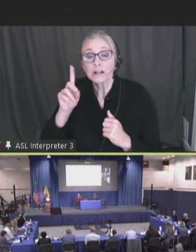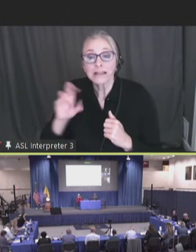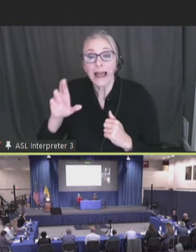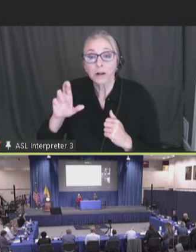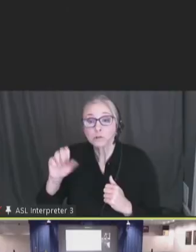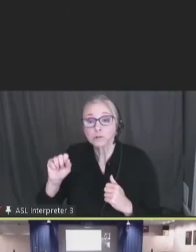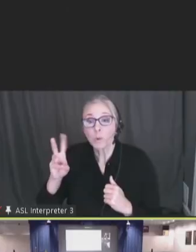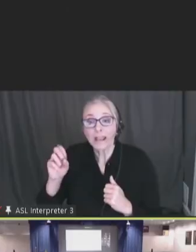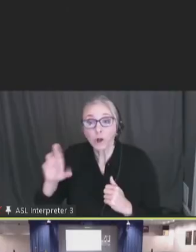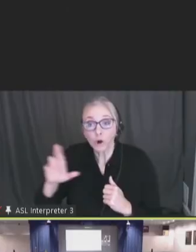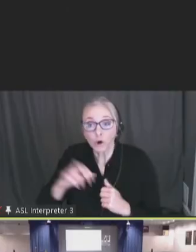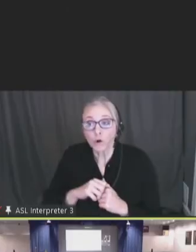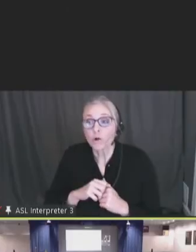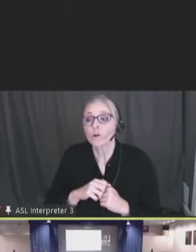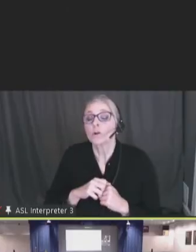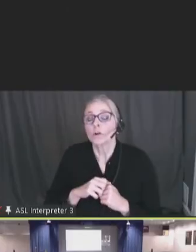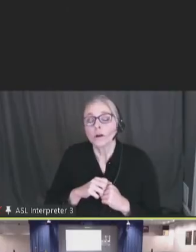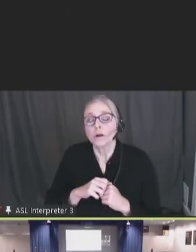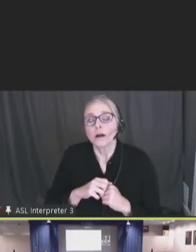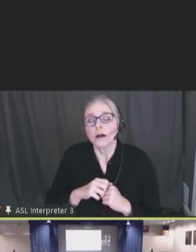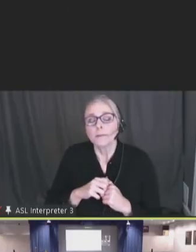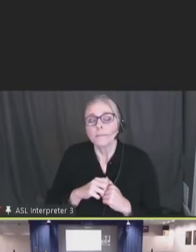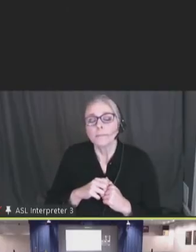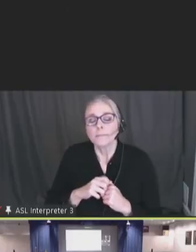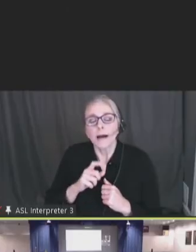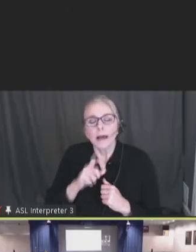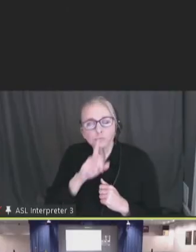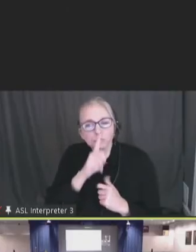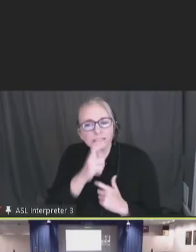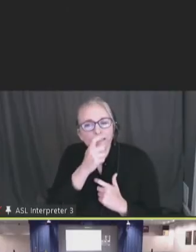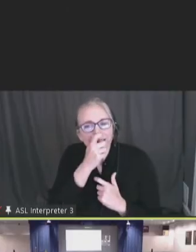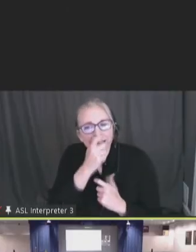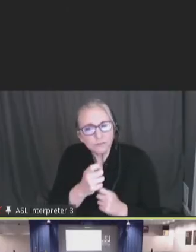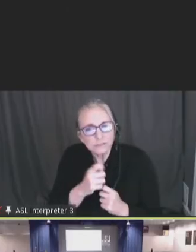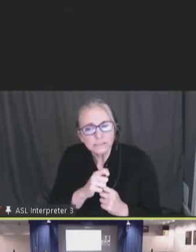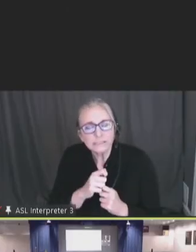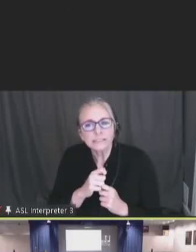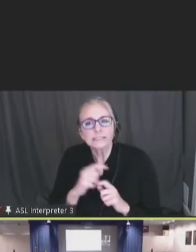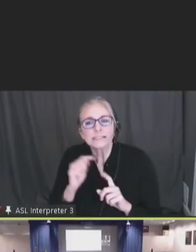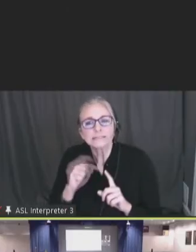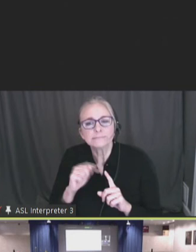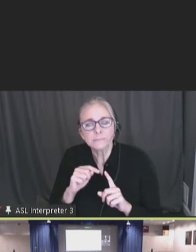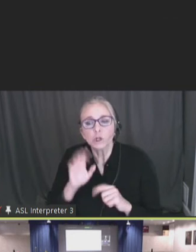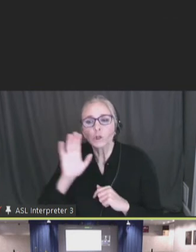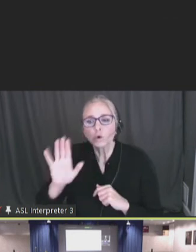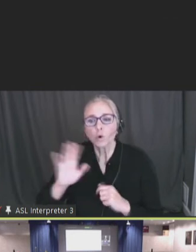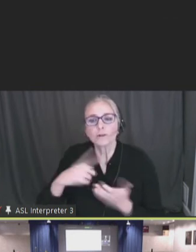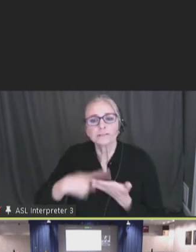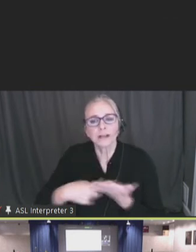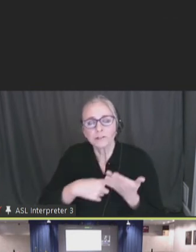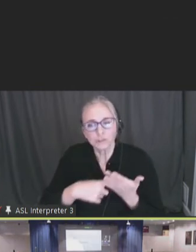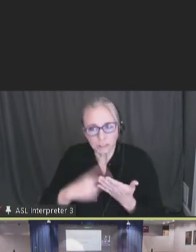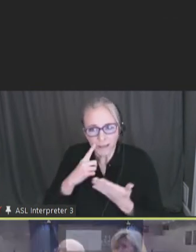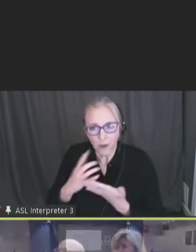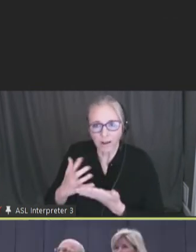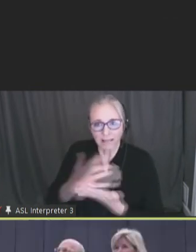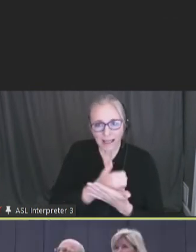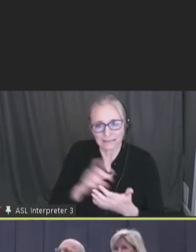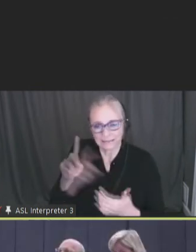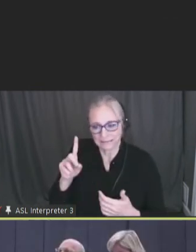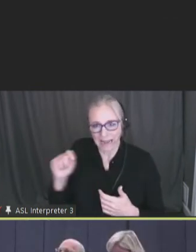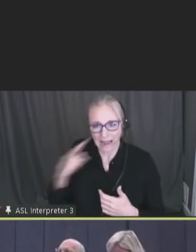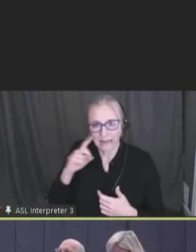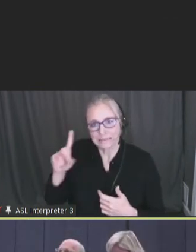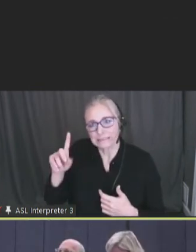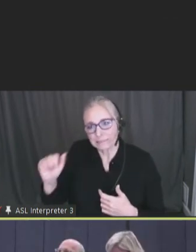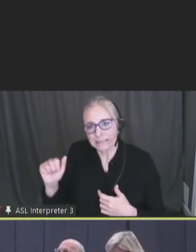Swainer. I was very interested in your discussion about collecting data on disability